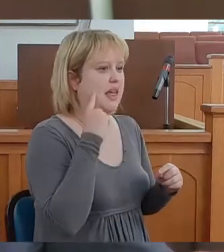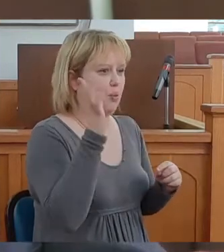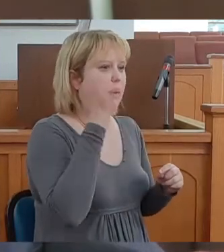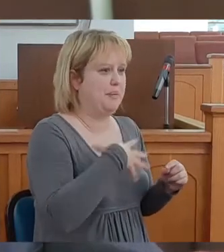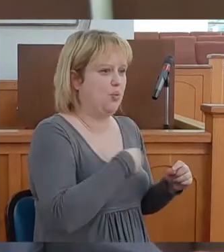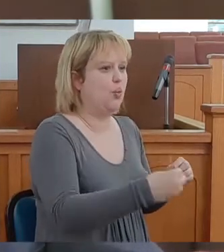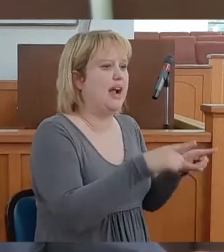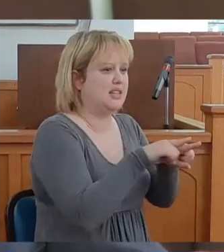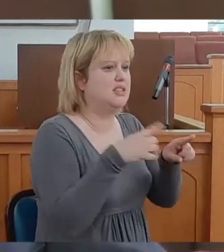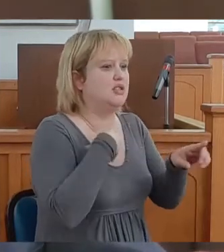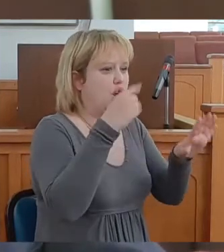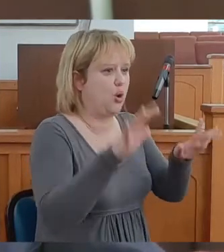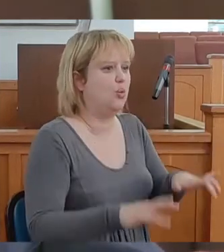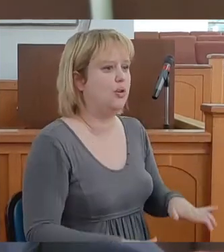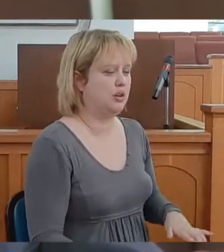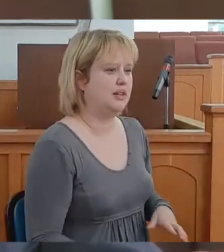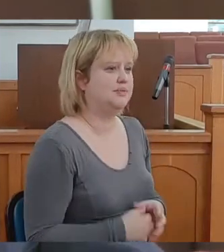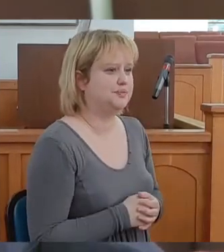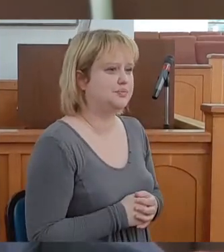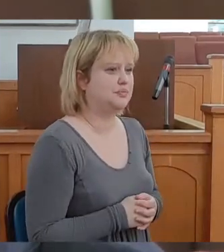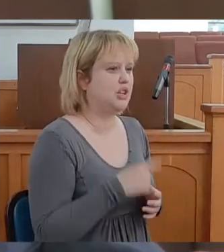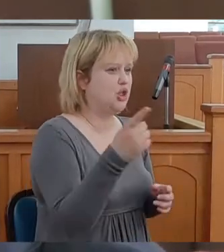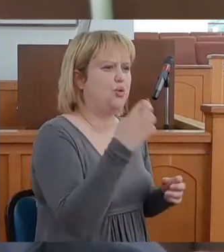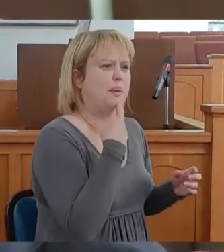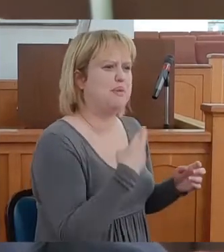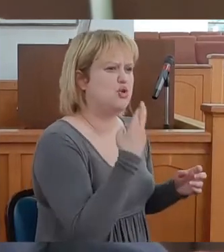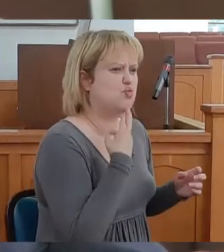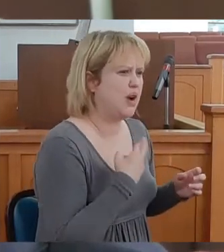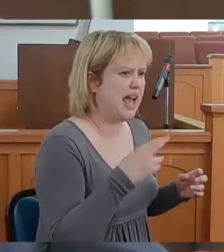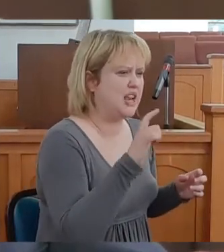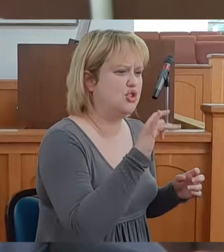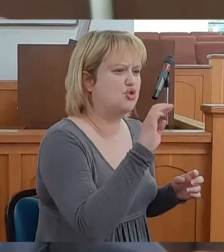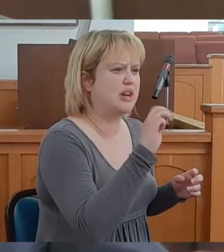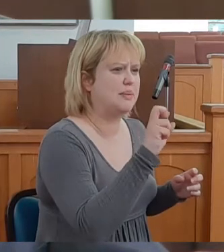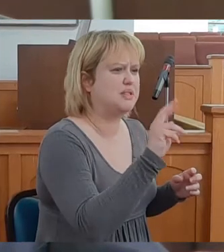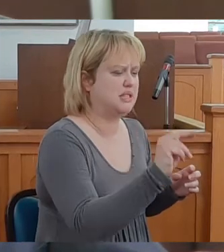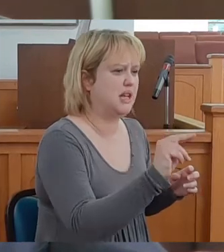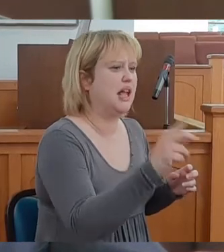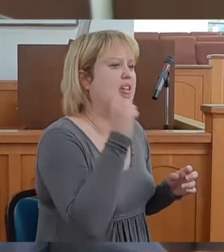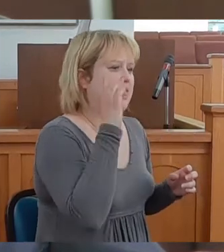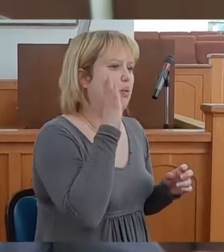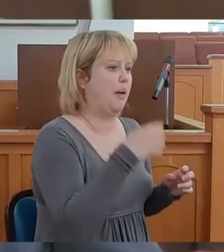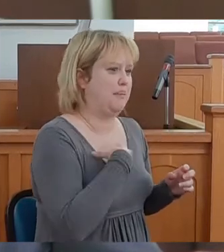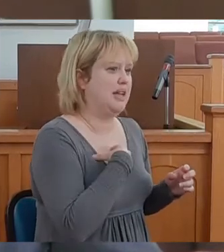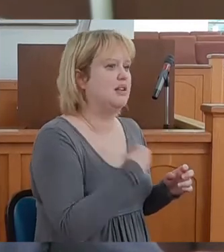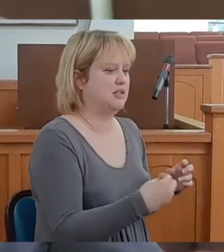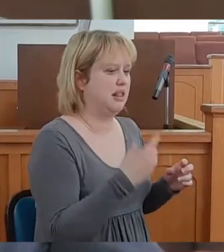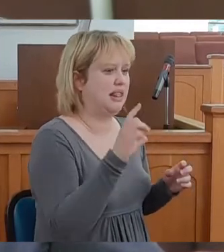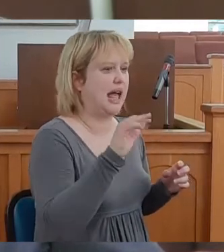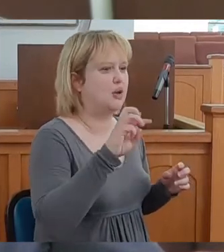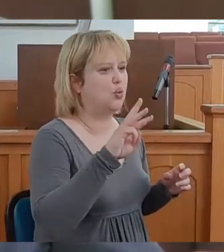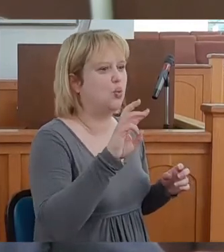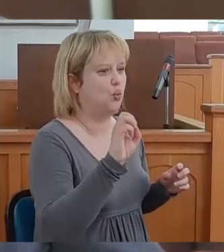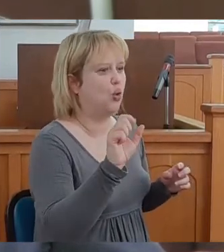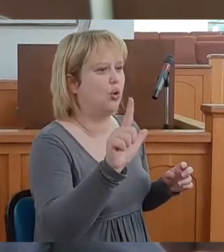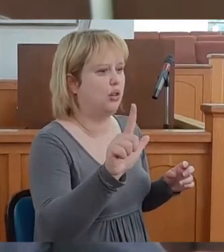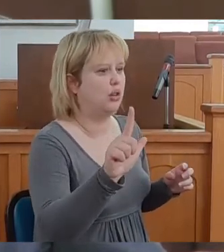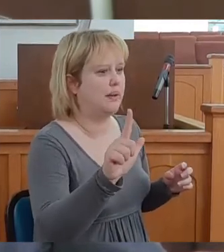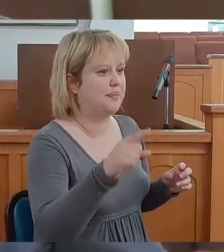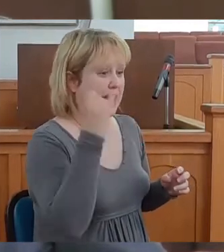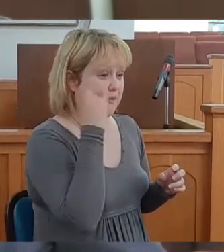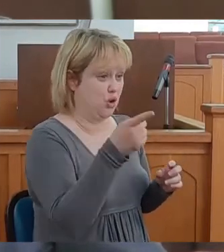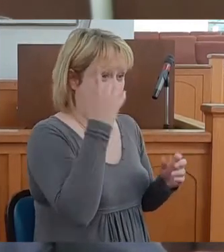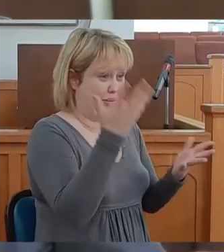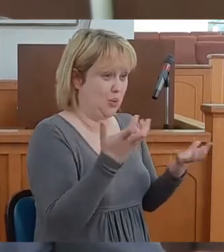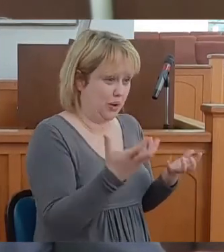white as snow. Though they be red as crimson, they shall be as wool. If ye